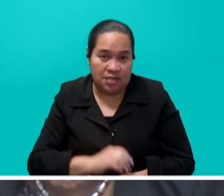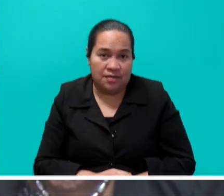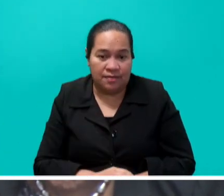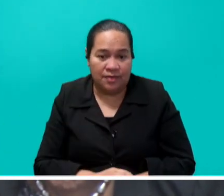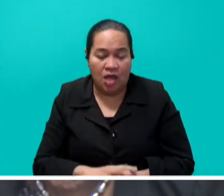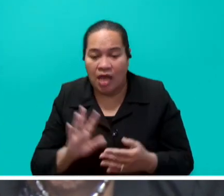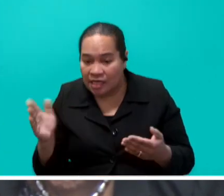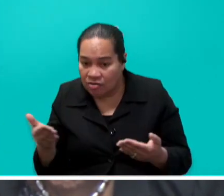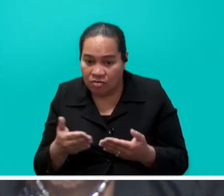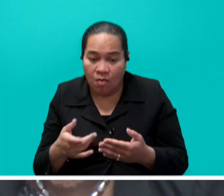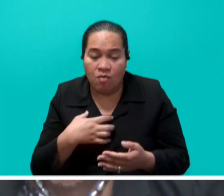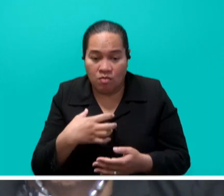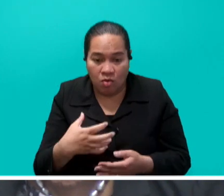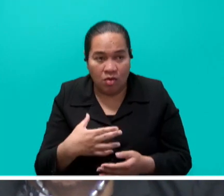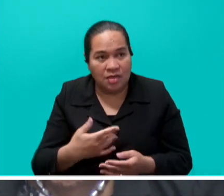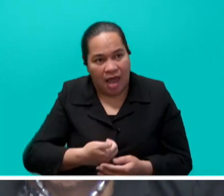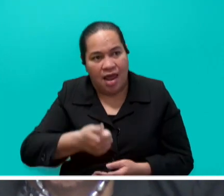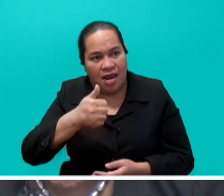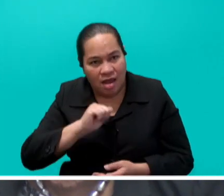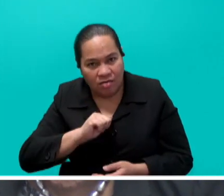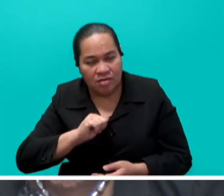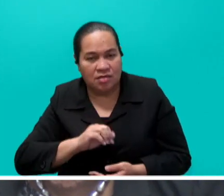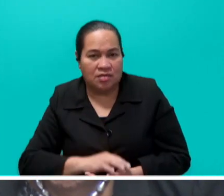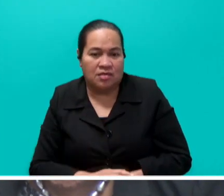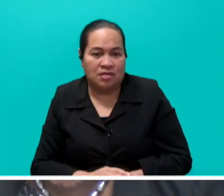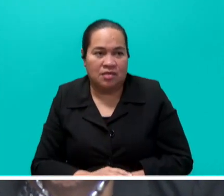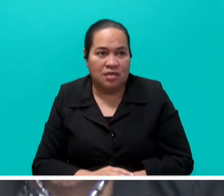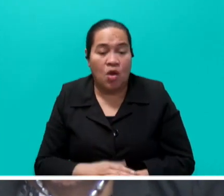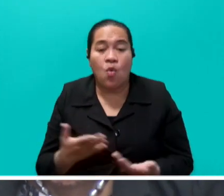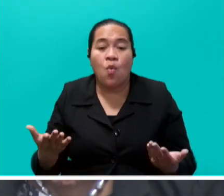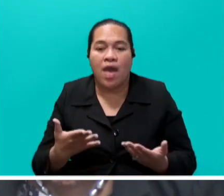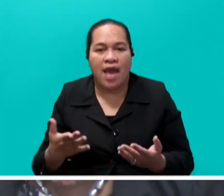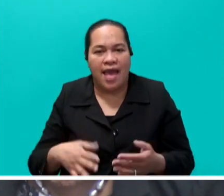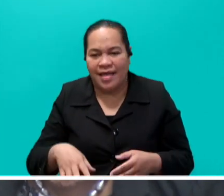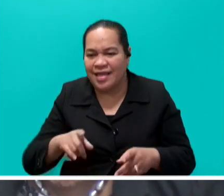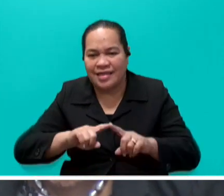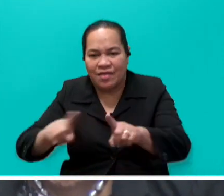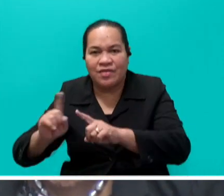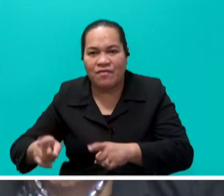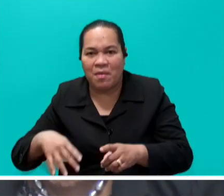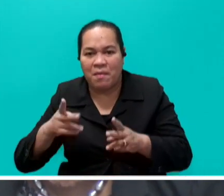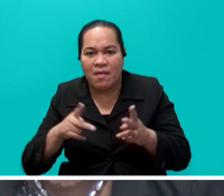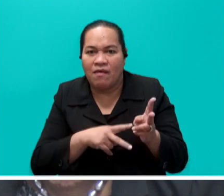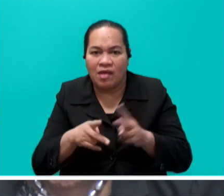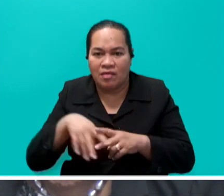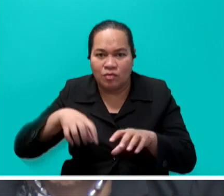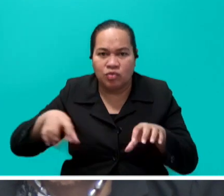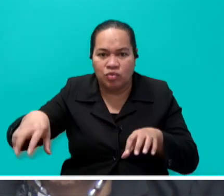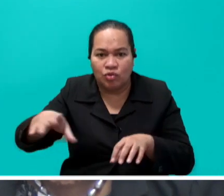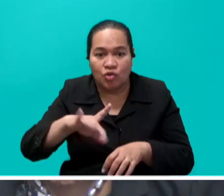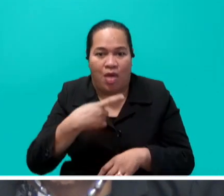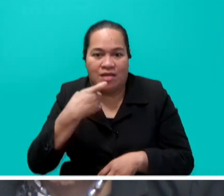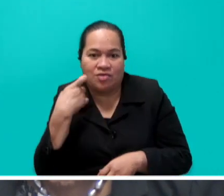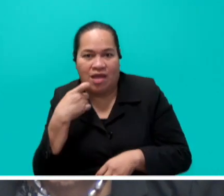reintroduction of the consolidated allowance for nurses based at nursing stations. This will attract nurses to take